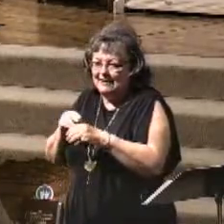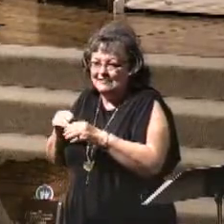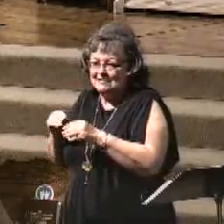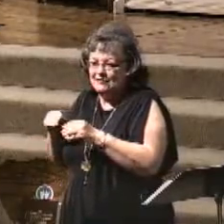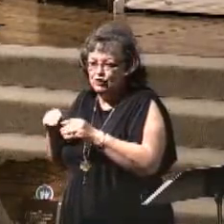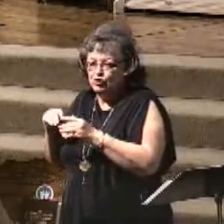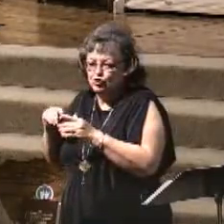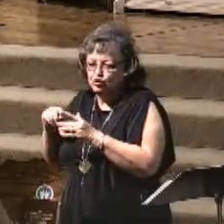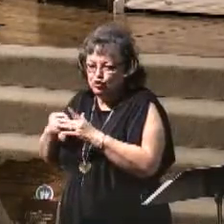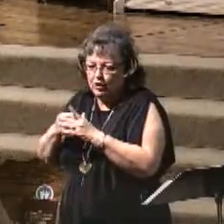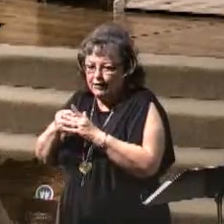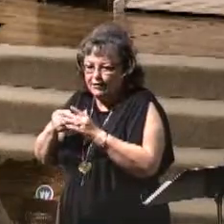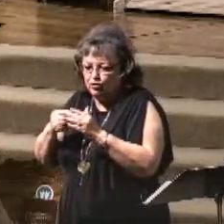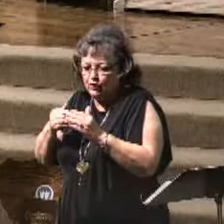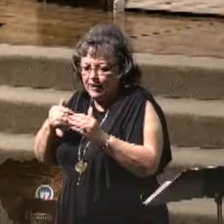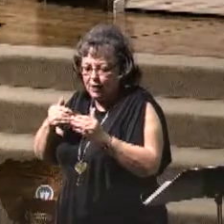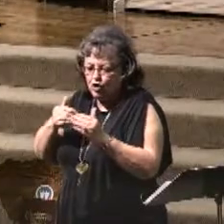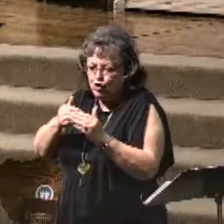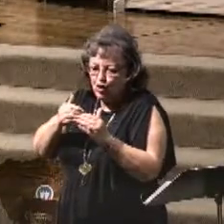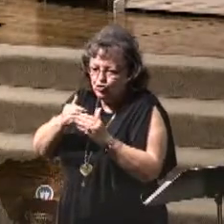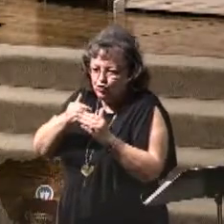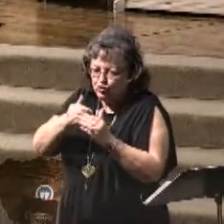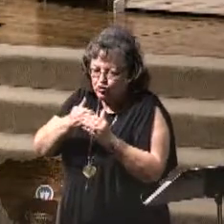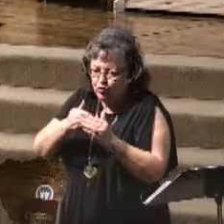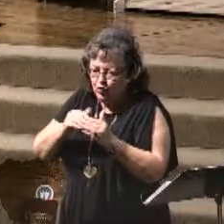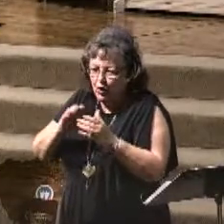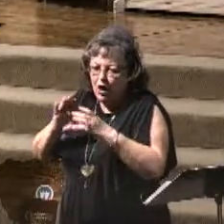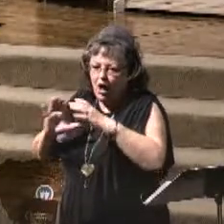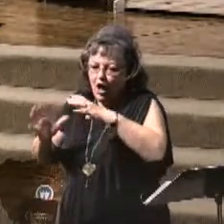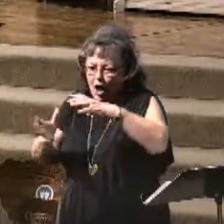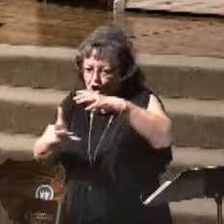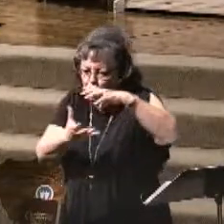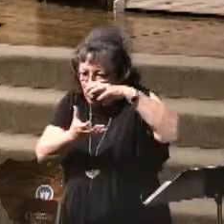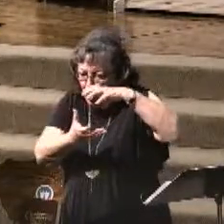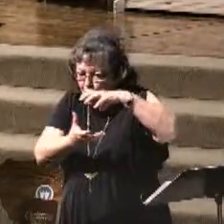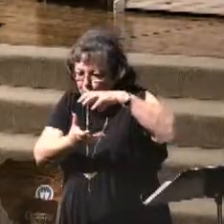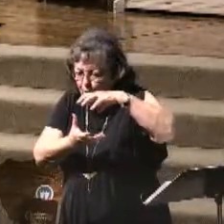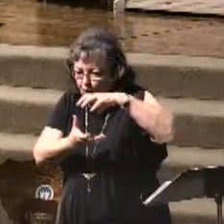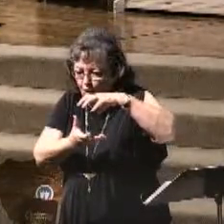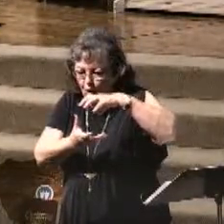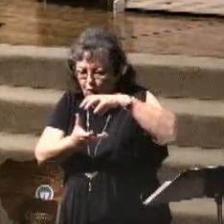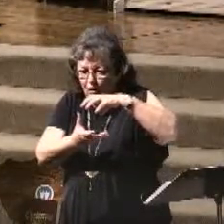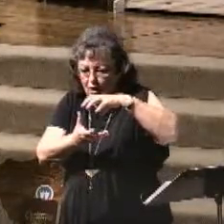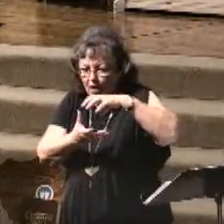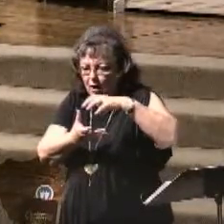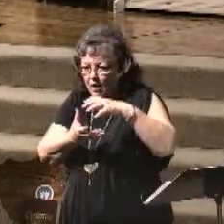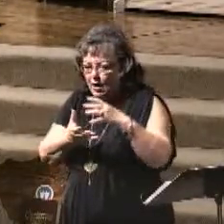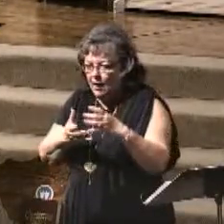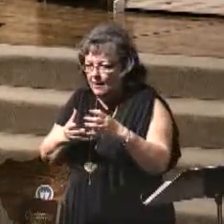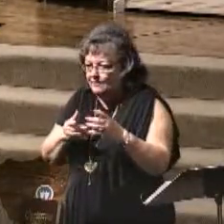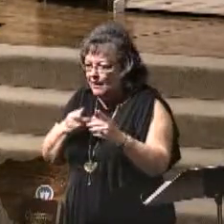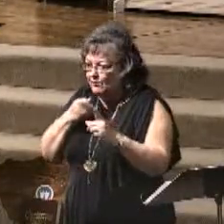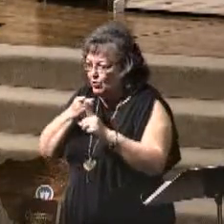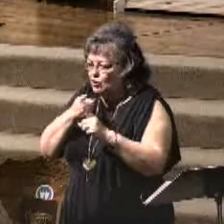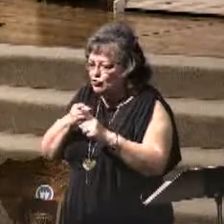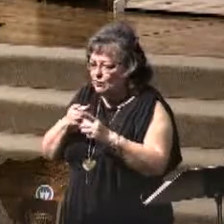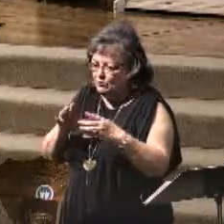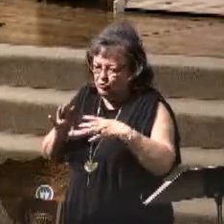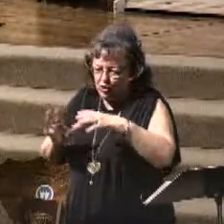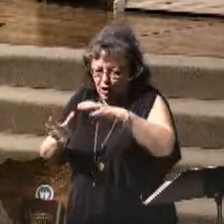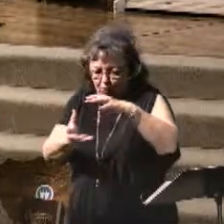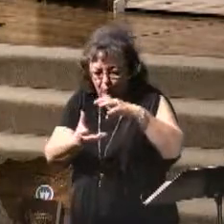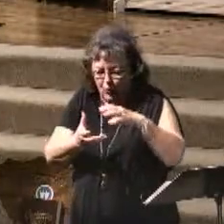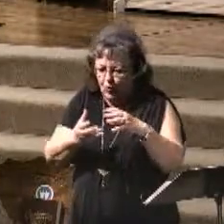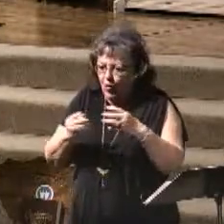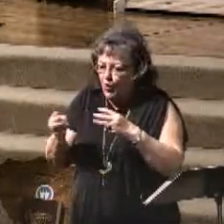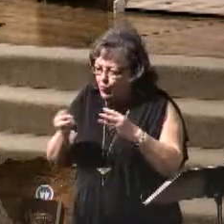a global approach to life. A global thing. And they're using the global warming and these